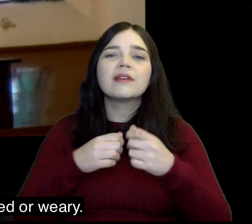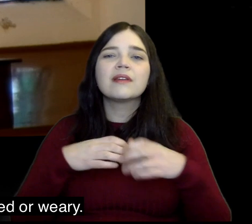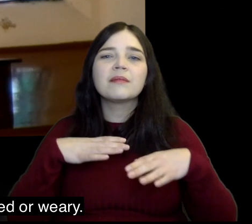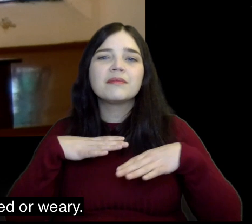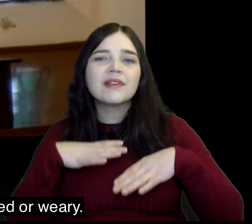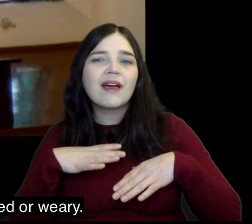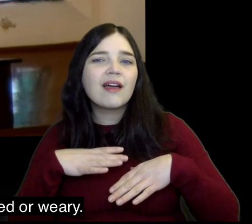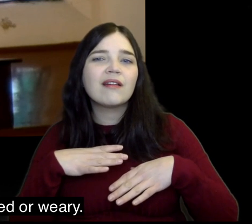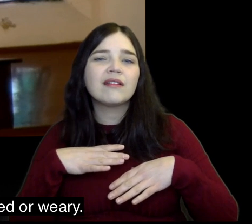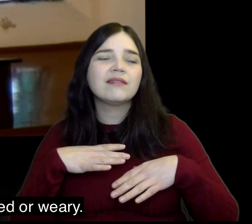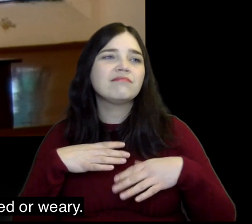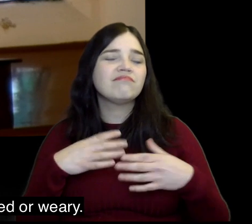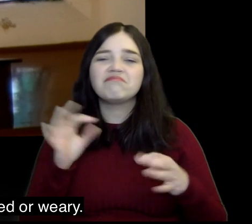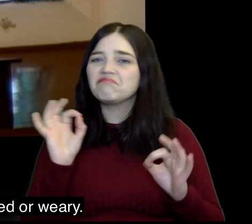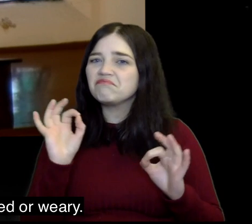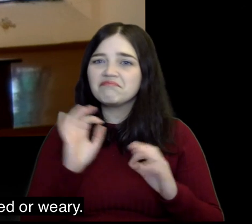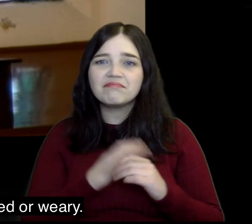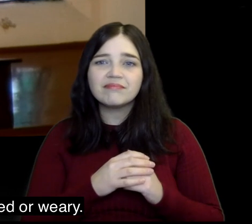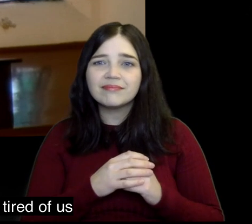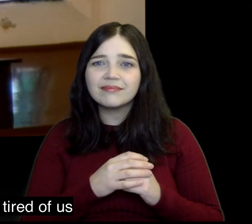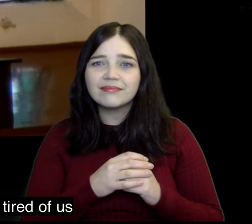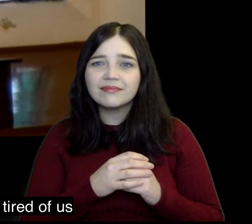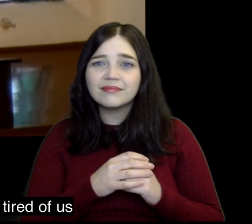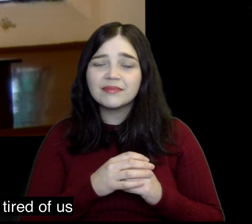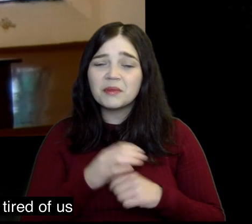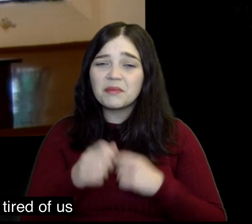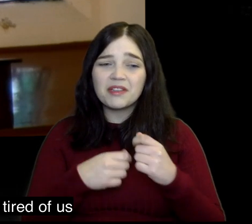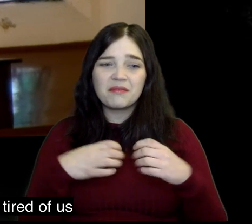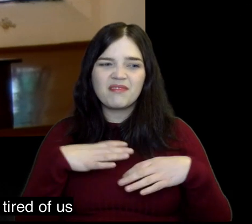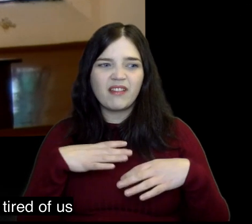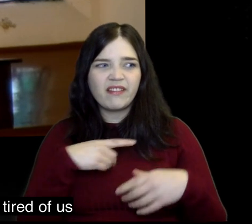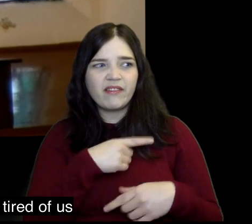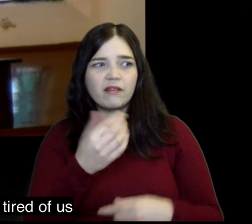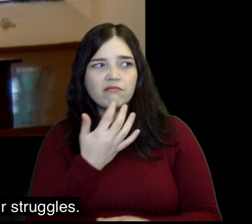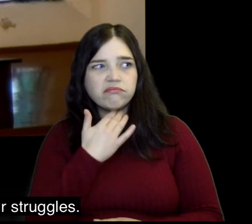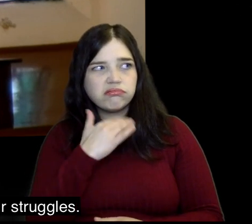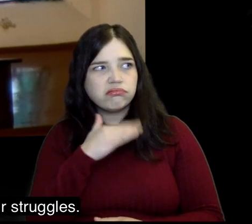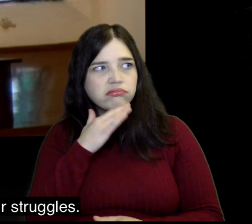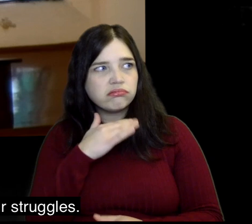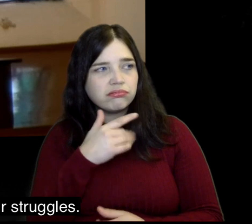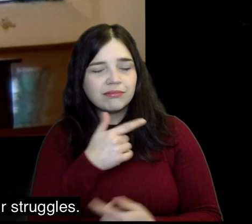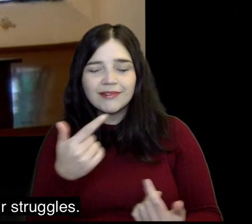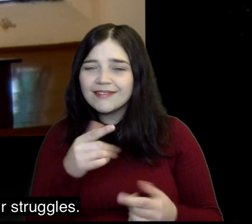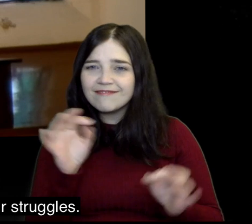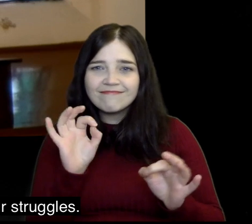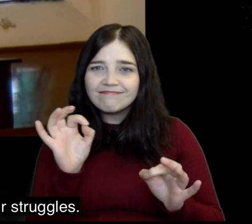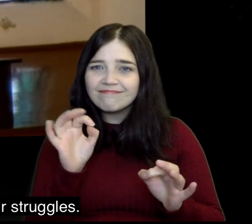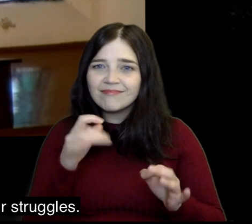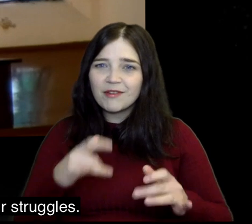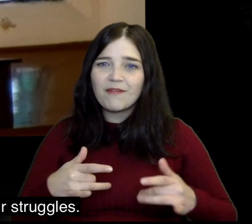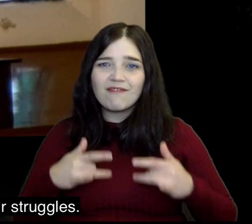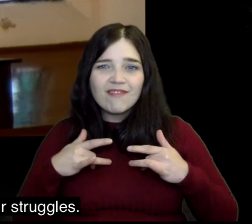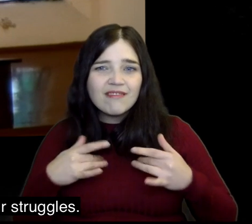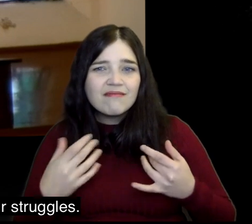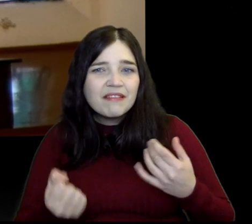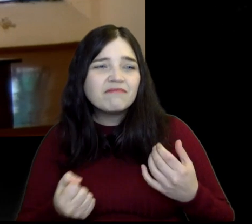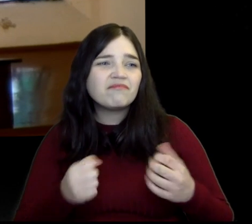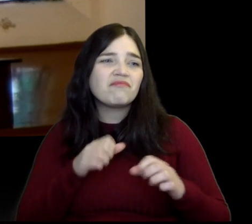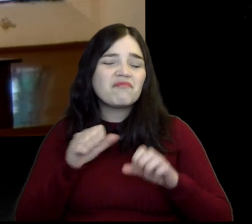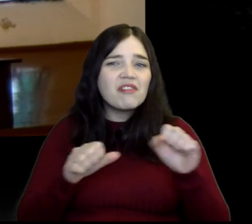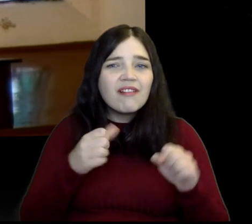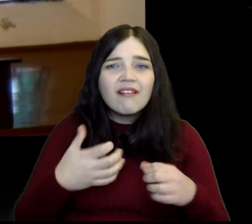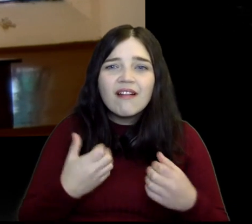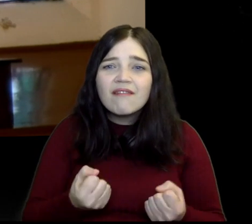and you don't grow tired or weary you don't even grow tired of us in our feelings and our